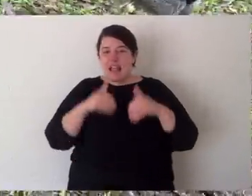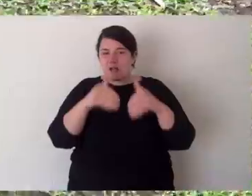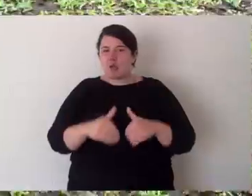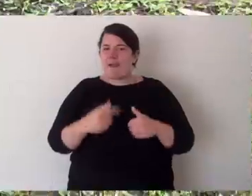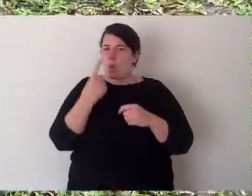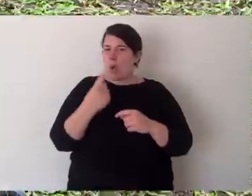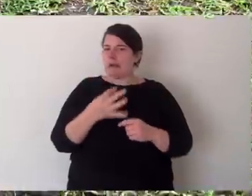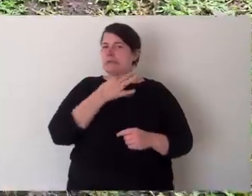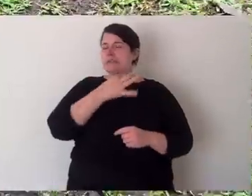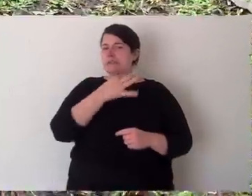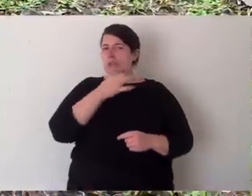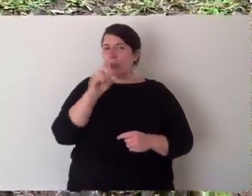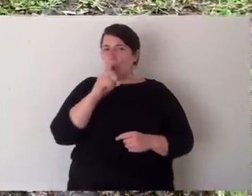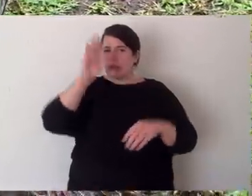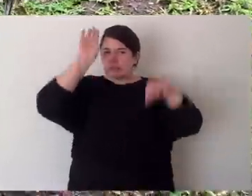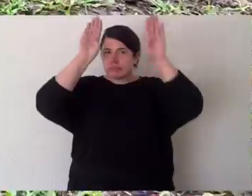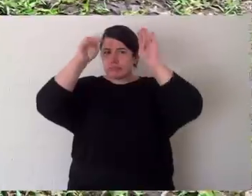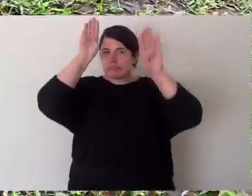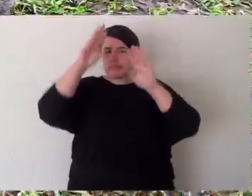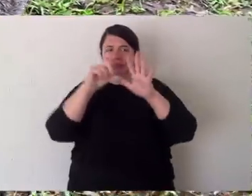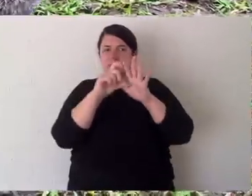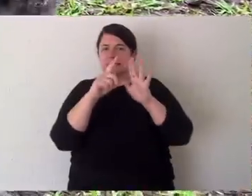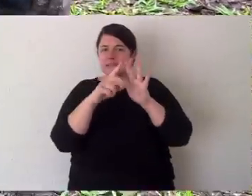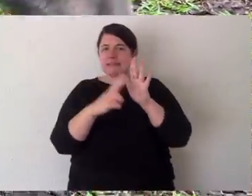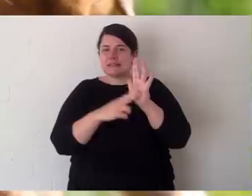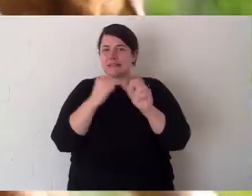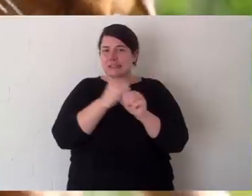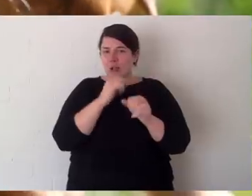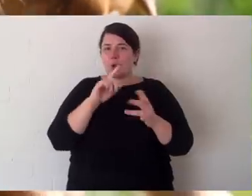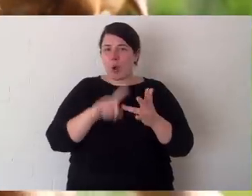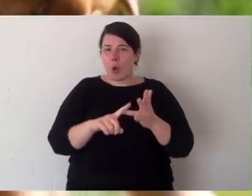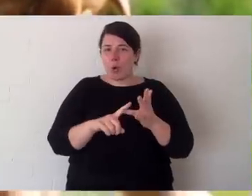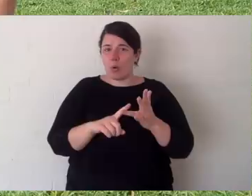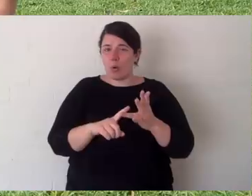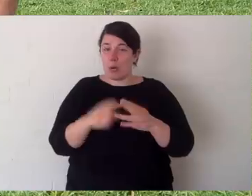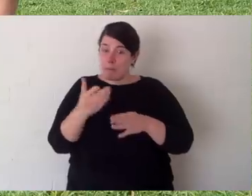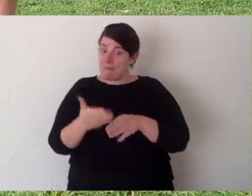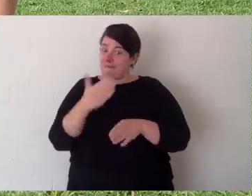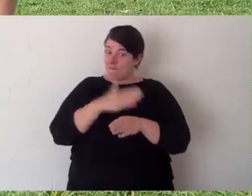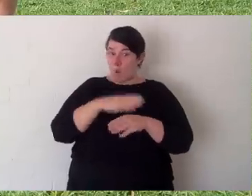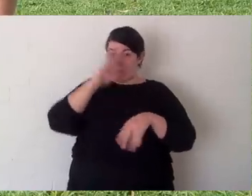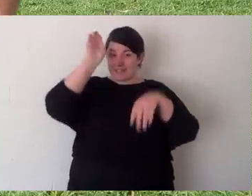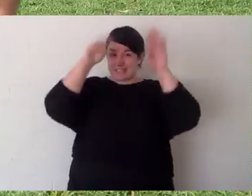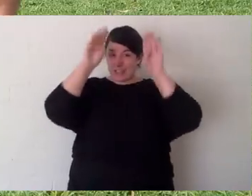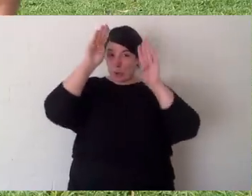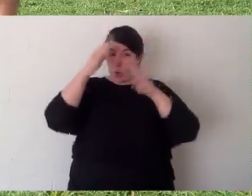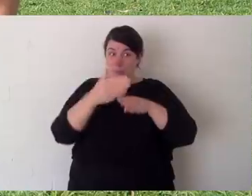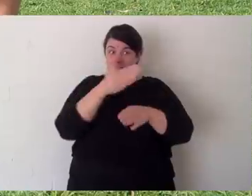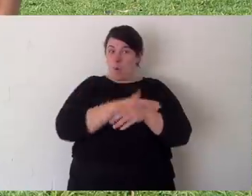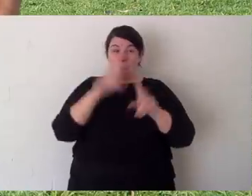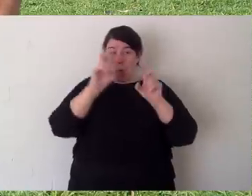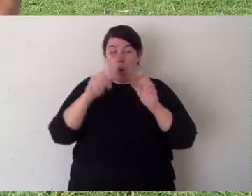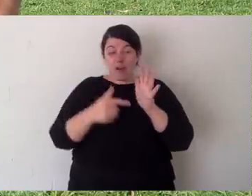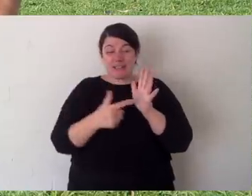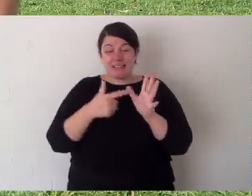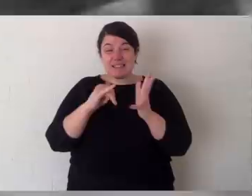Kangaroos have one major natural threat and that's the dingo. And in Australia, a long time ago, before the dingo